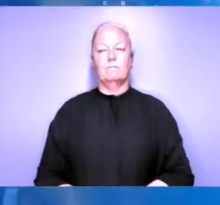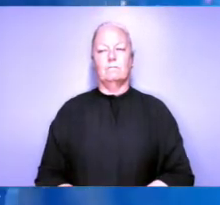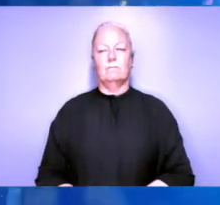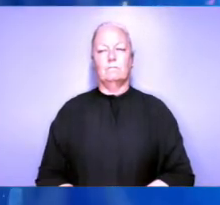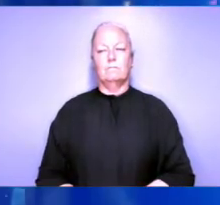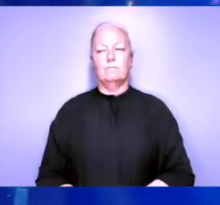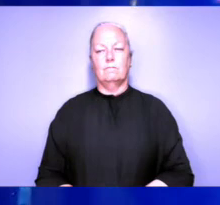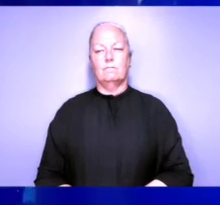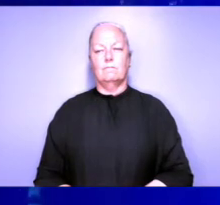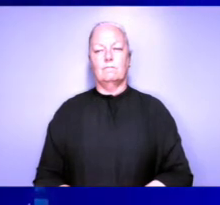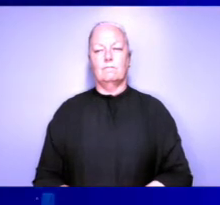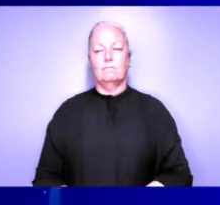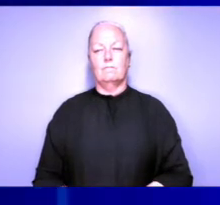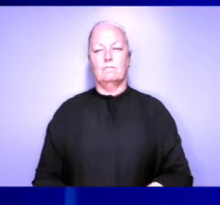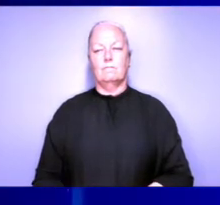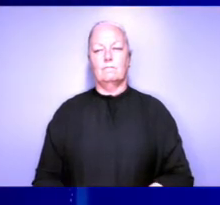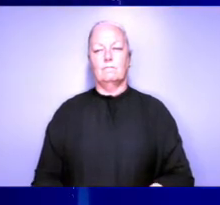oh, oh, oh!